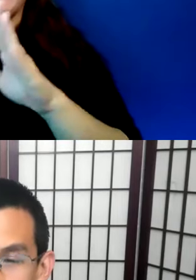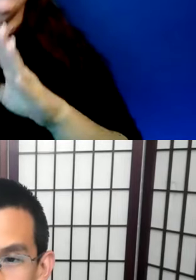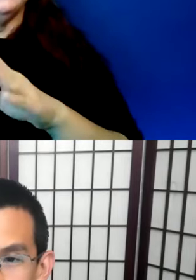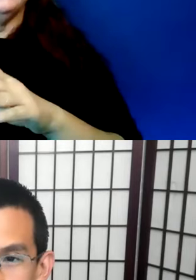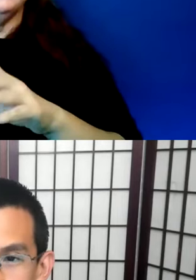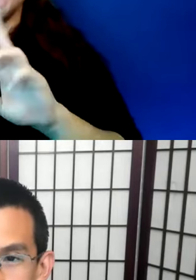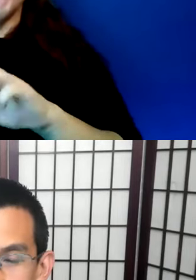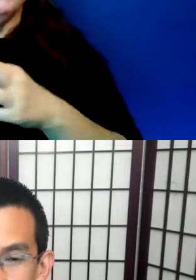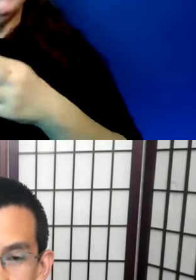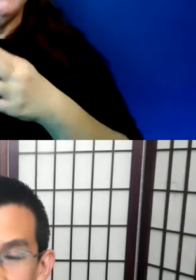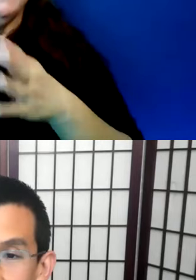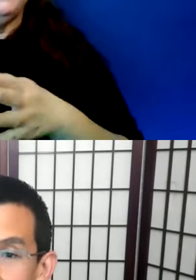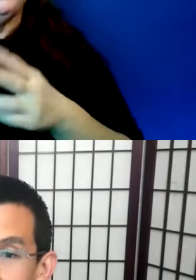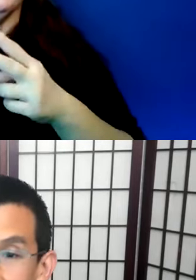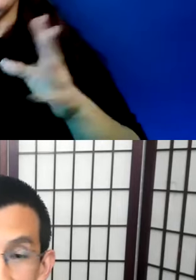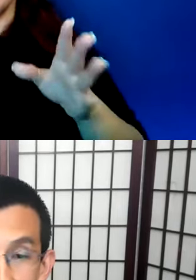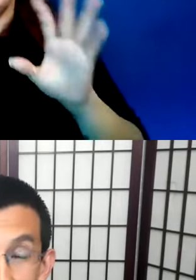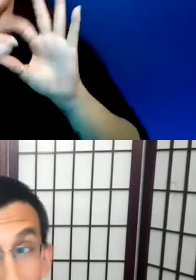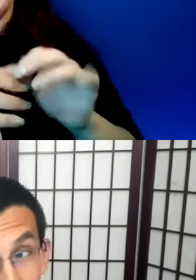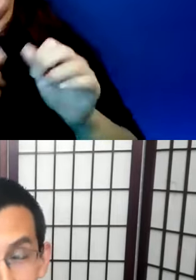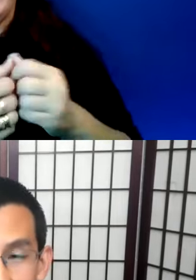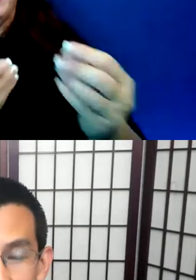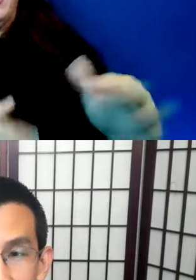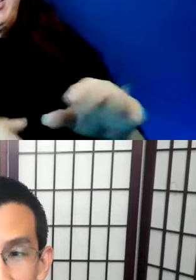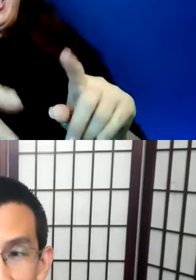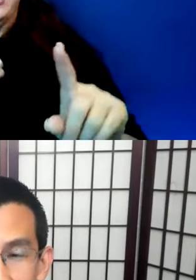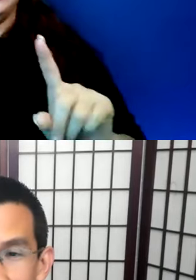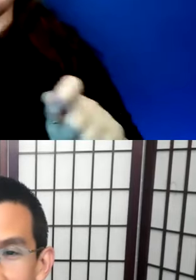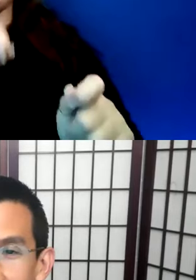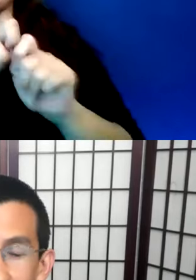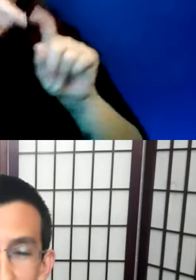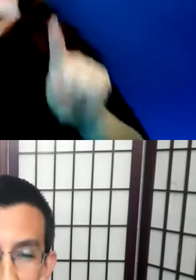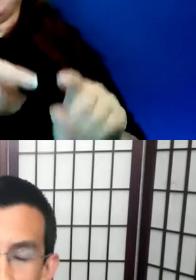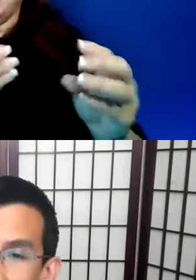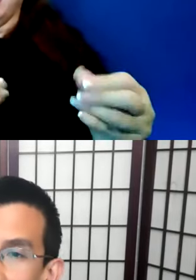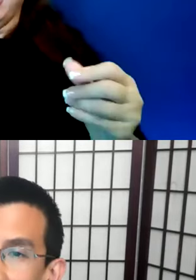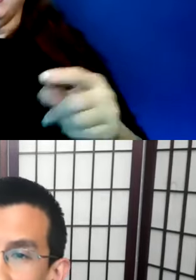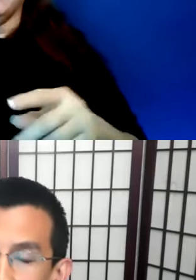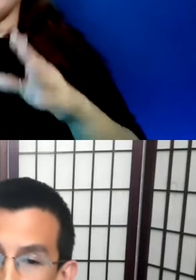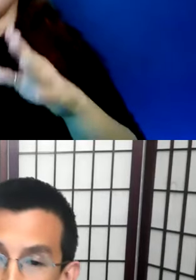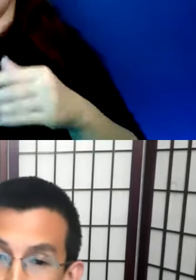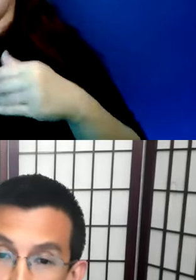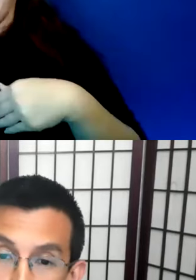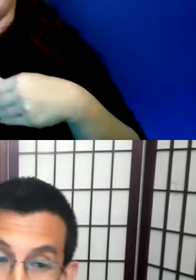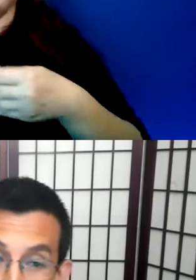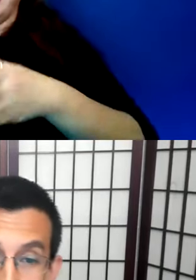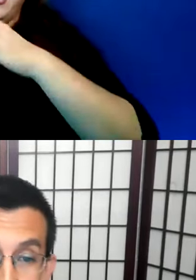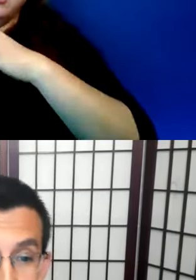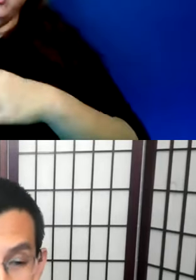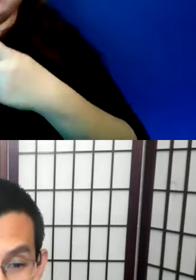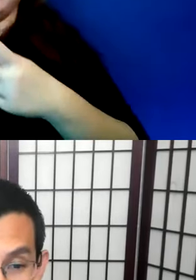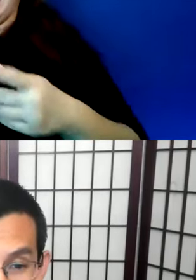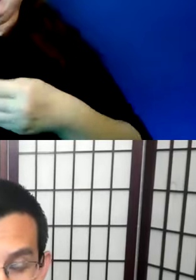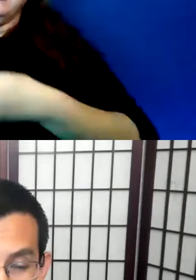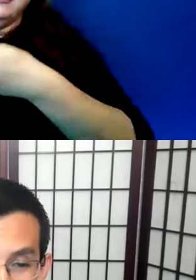relative. The so-and-so is connected to land, to particular lands. The so-and-so has ancestors. The so-and-so has